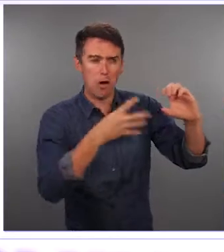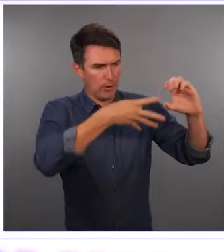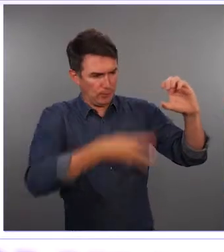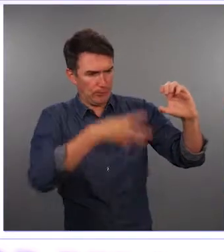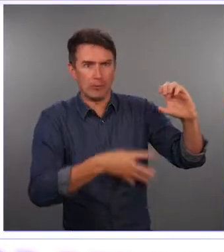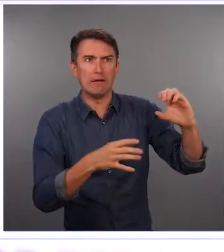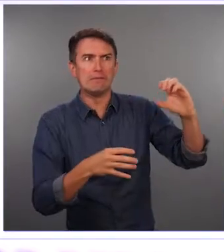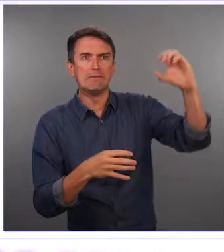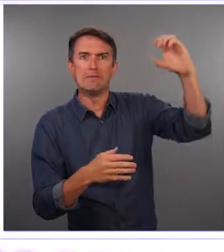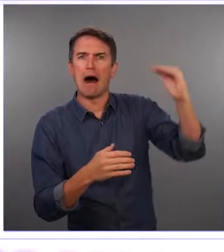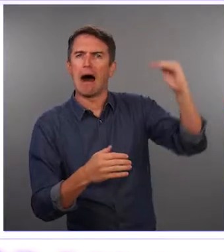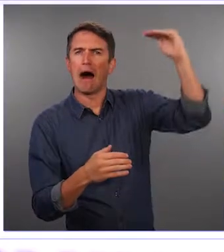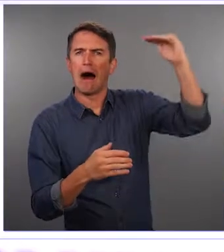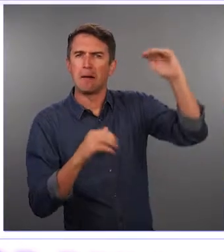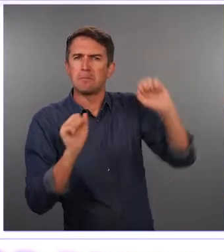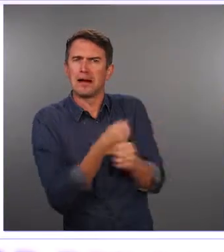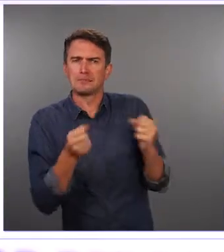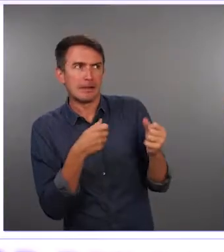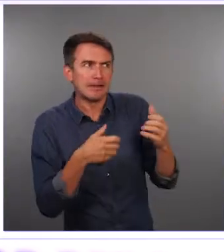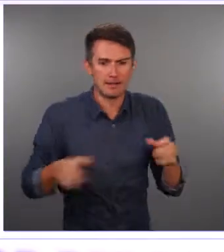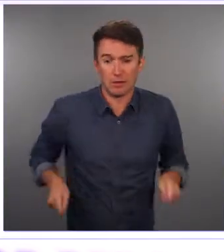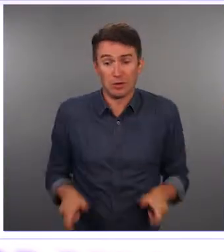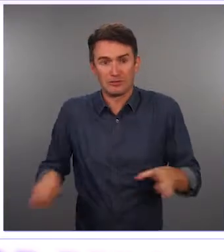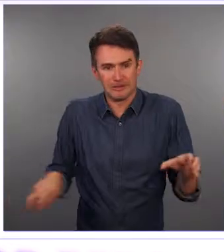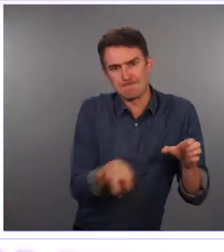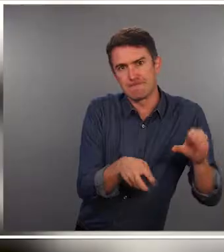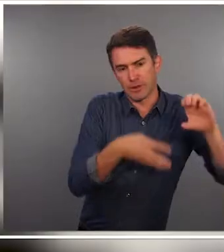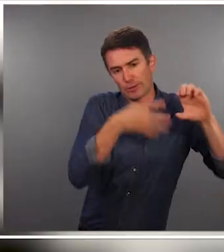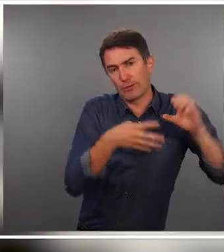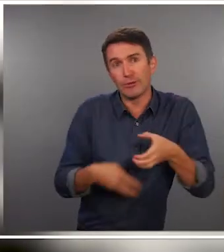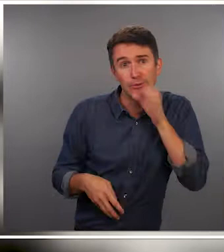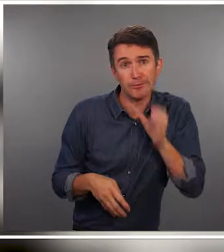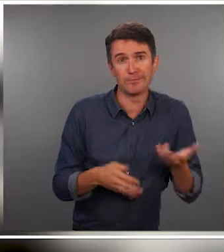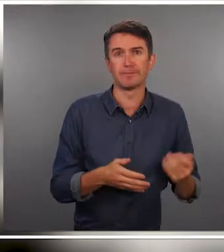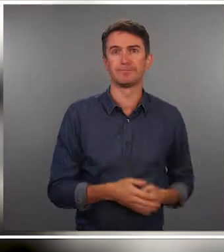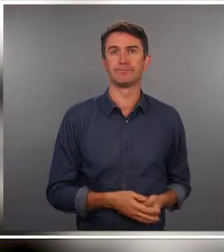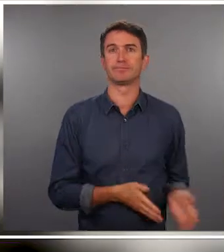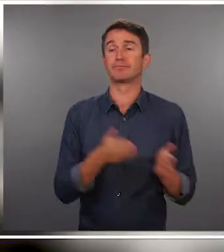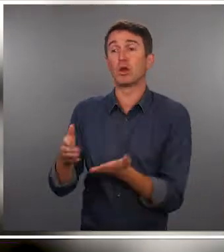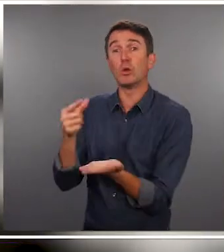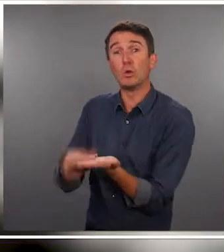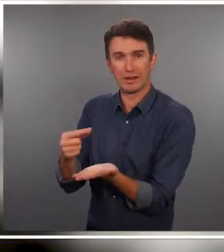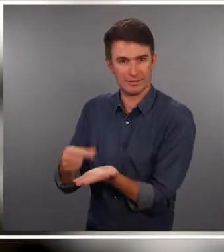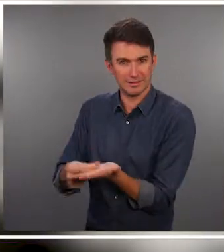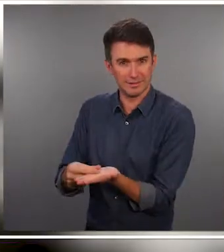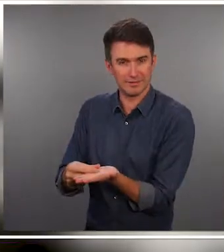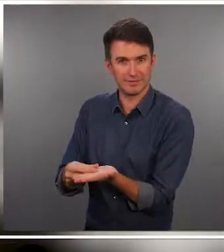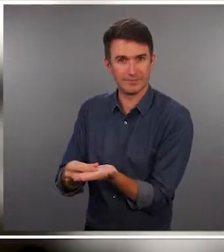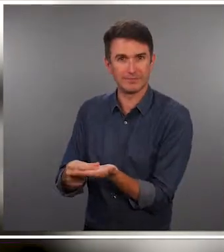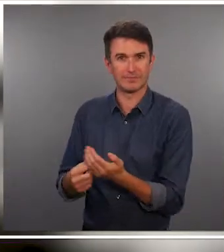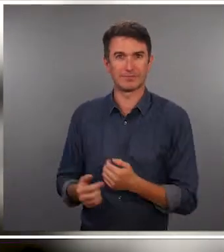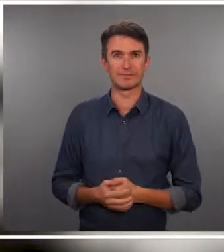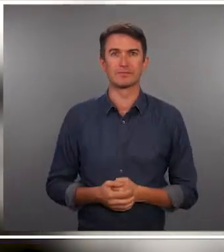you find the top, the height, somebody in the water may not access that Nalule Juko Safiya, Human Rights of Women and